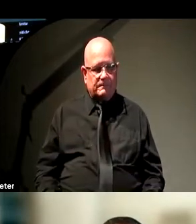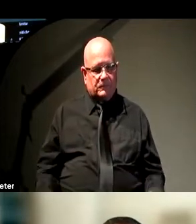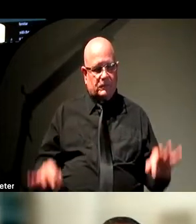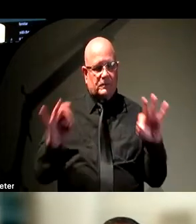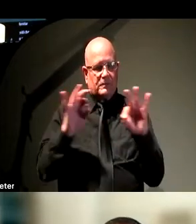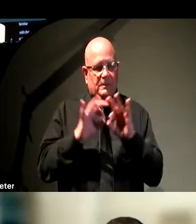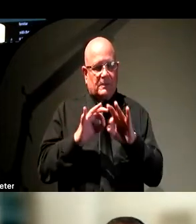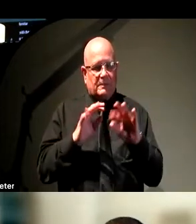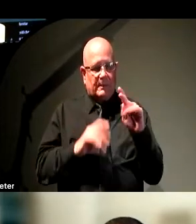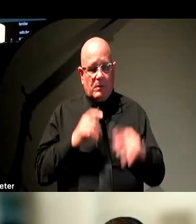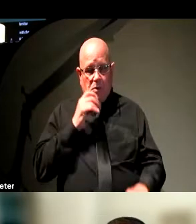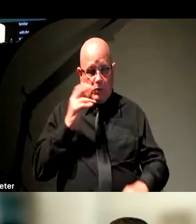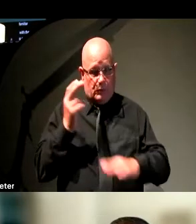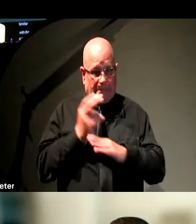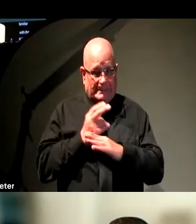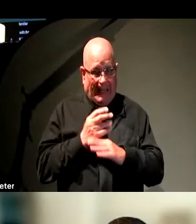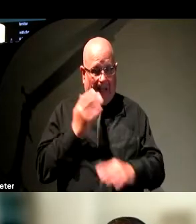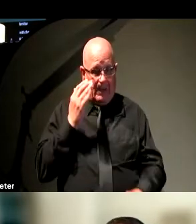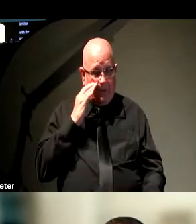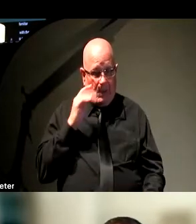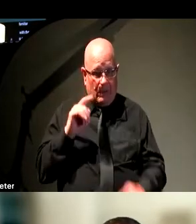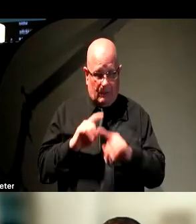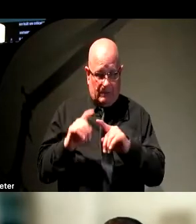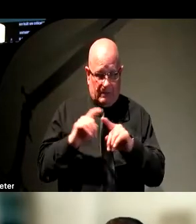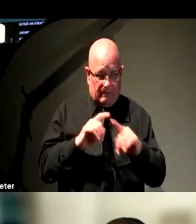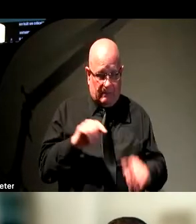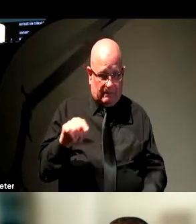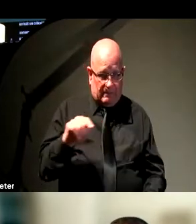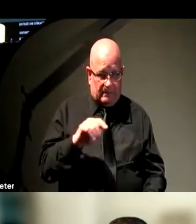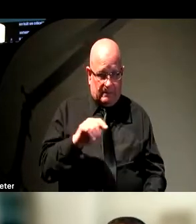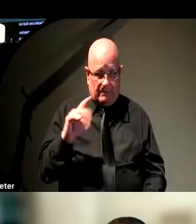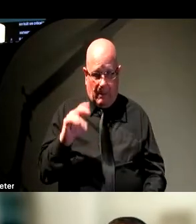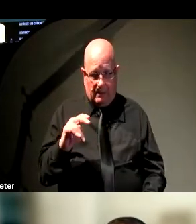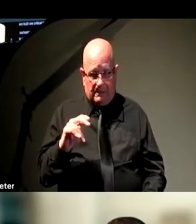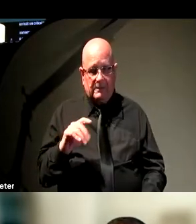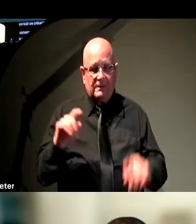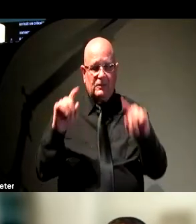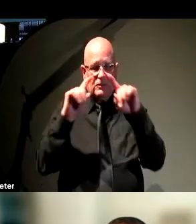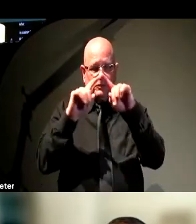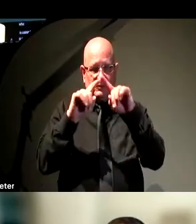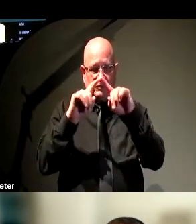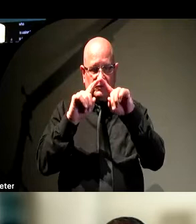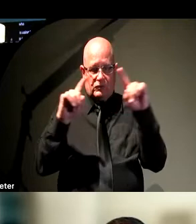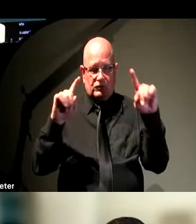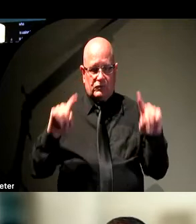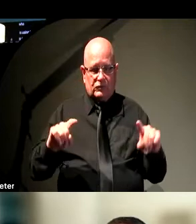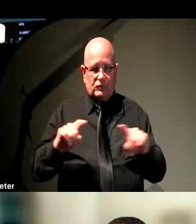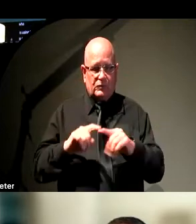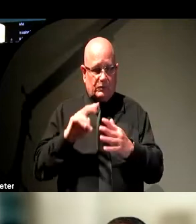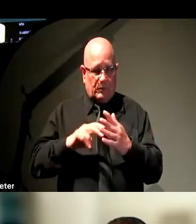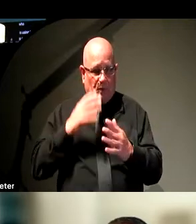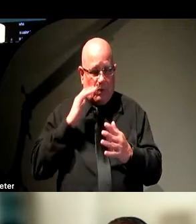the keyboard only and who's using a screen reader can know what the button is and can actually trigger the button. And they